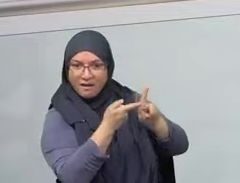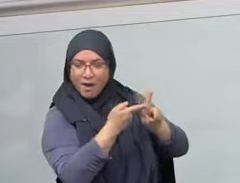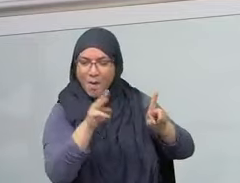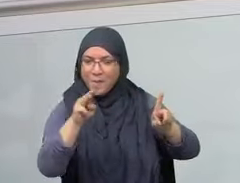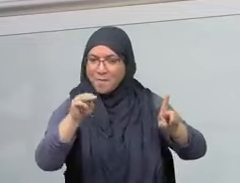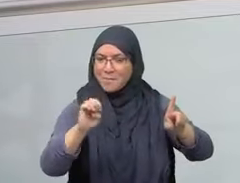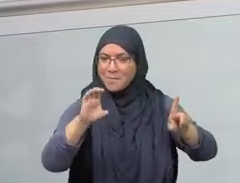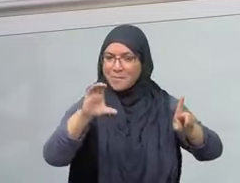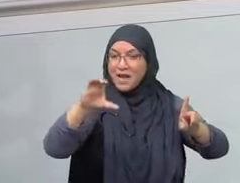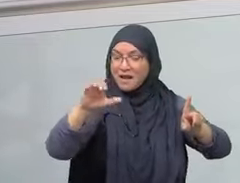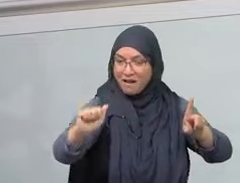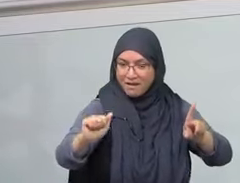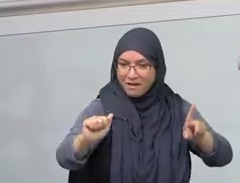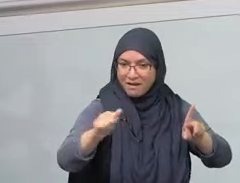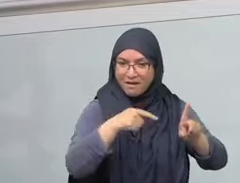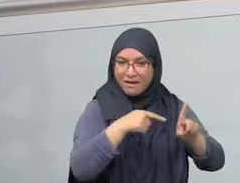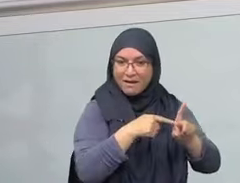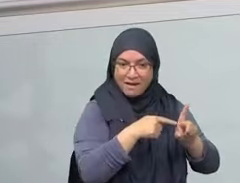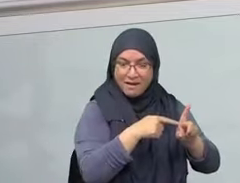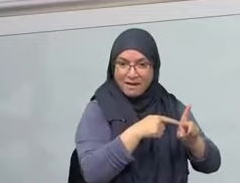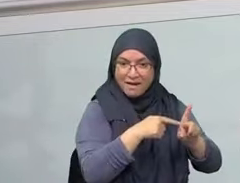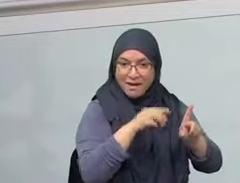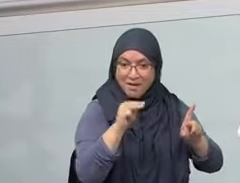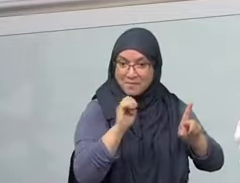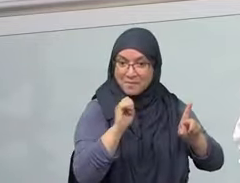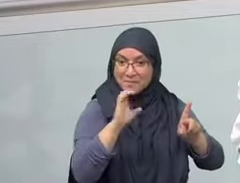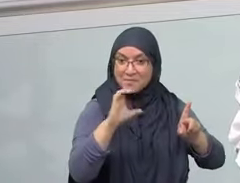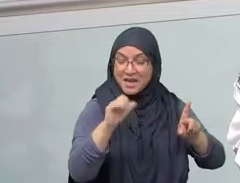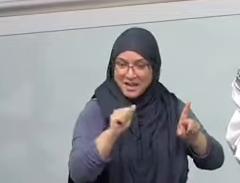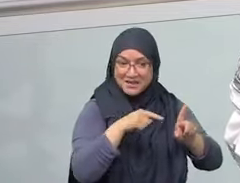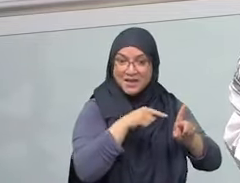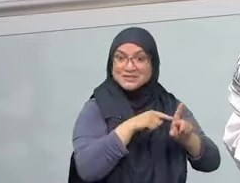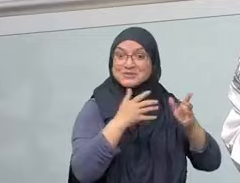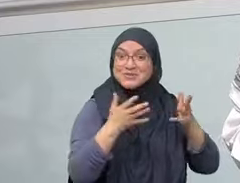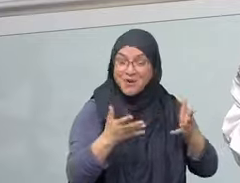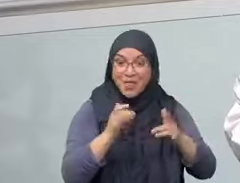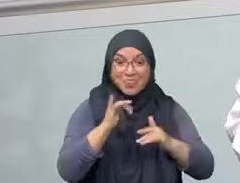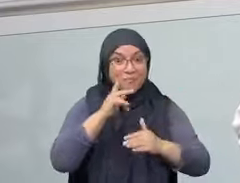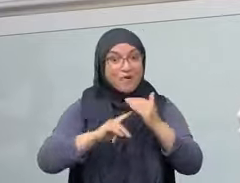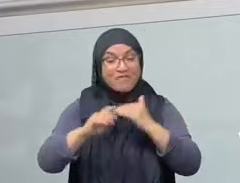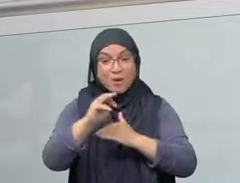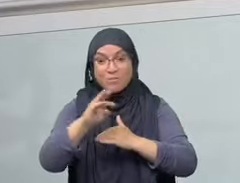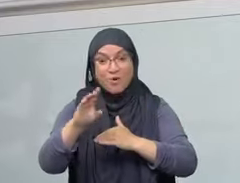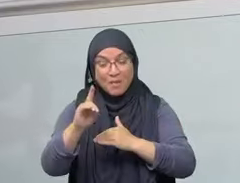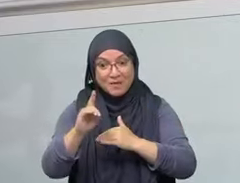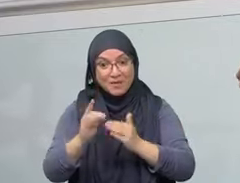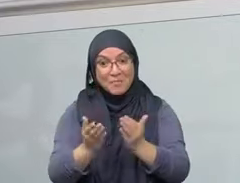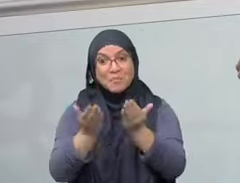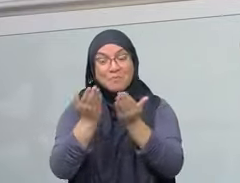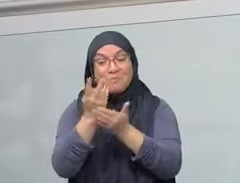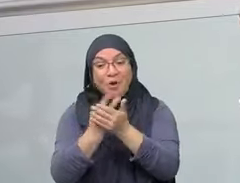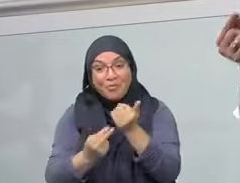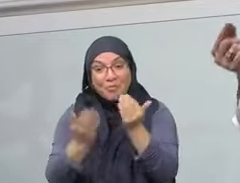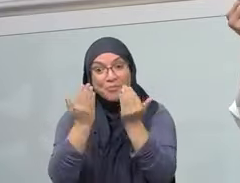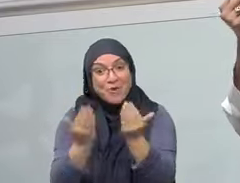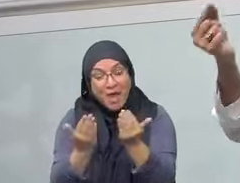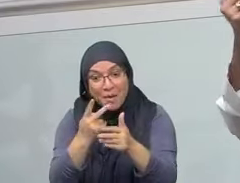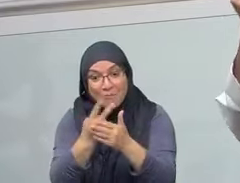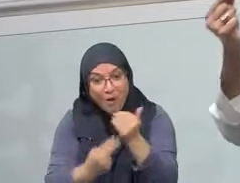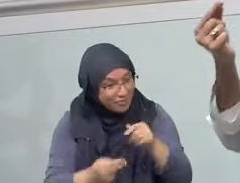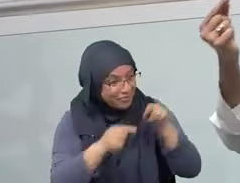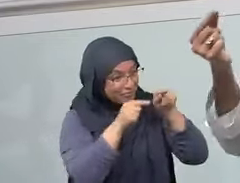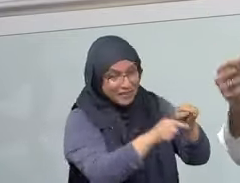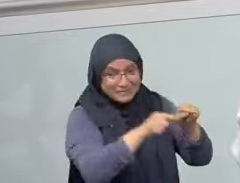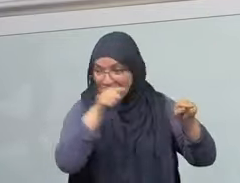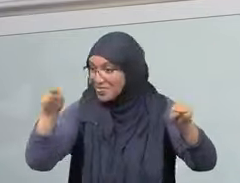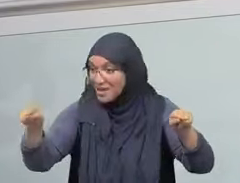radiyallahu ta'ala anhumma. And when Ibn Umar used to go to Al-Quds, he would be so afraid of losing out on any of